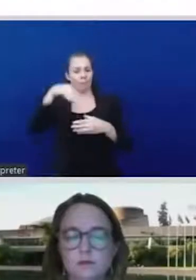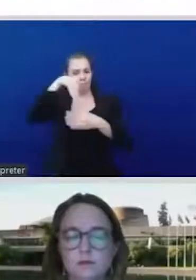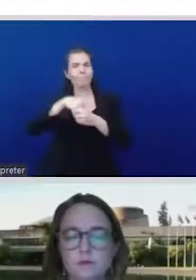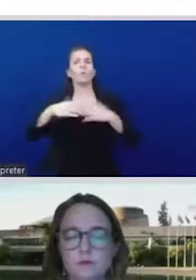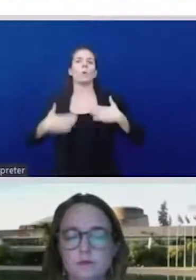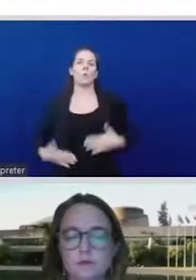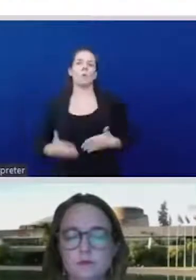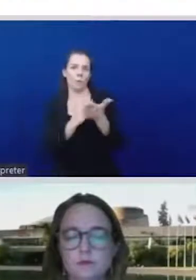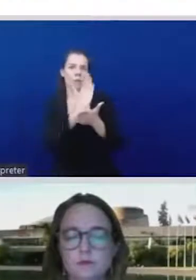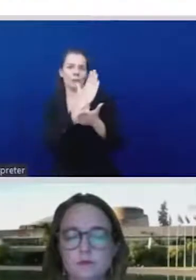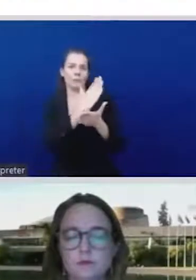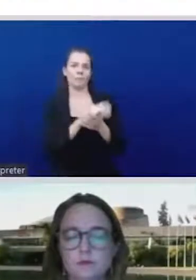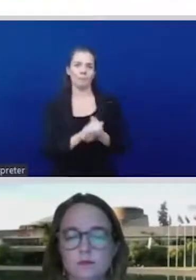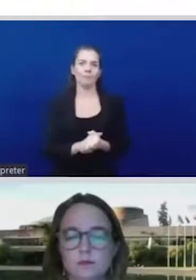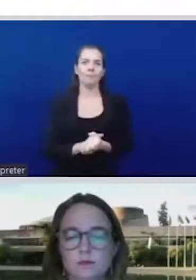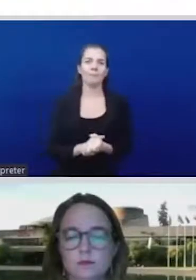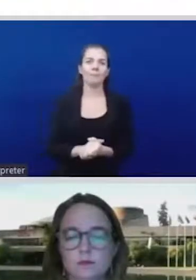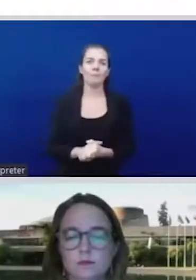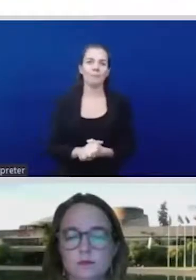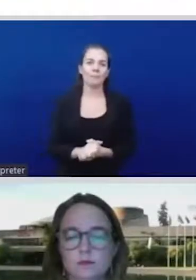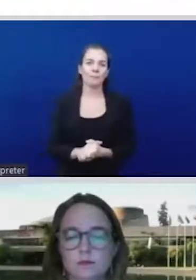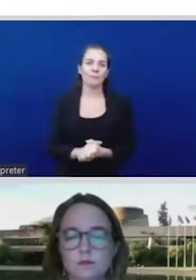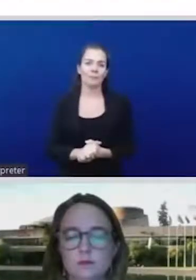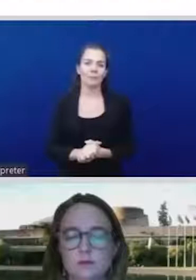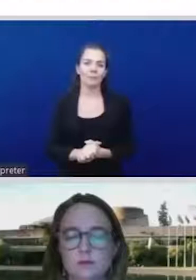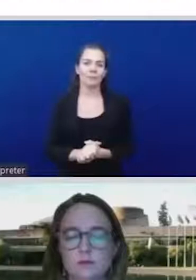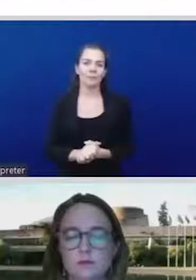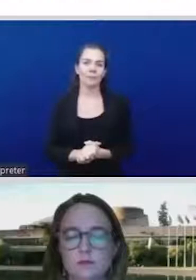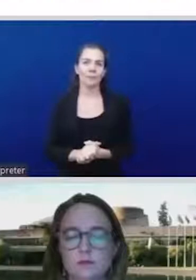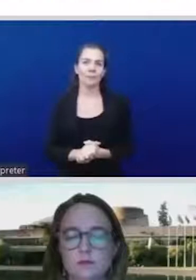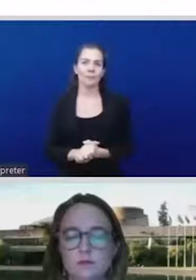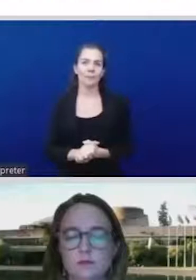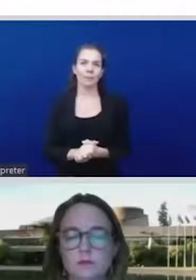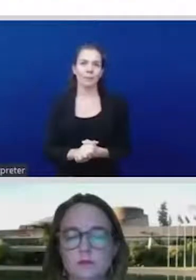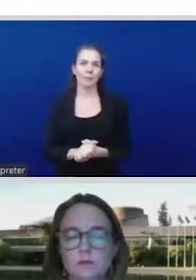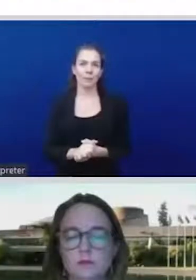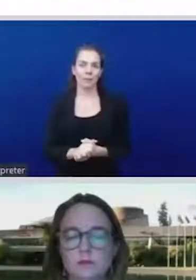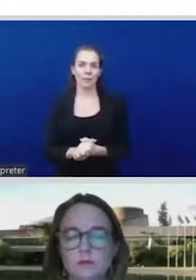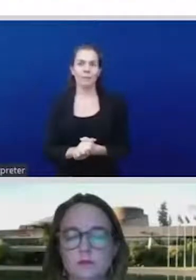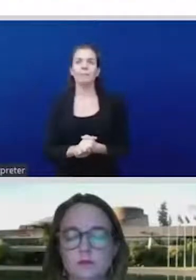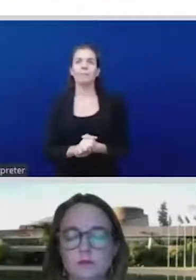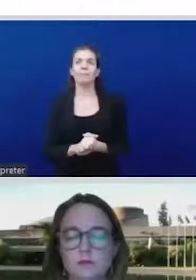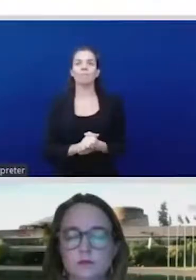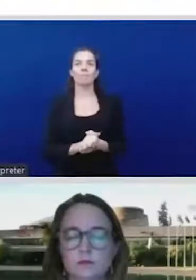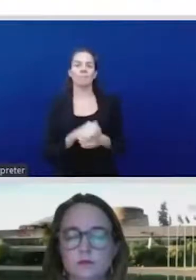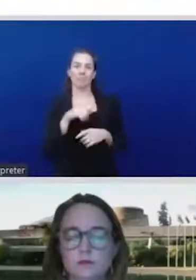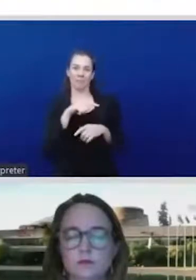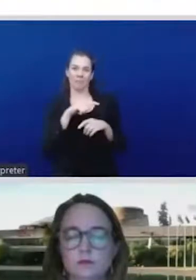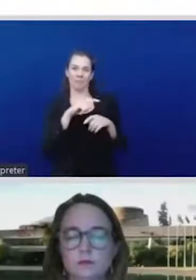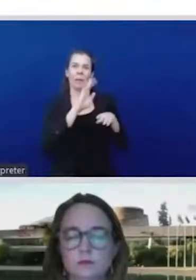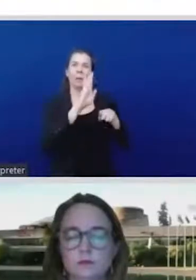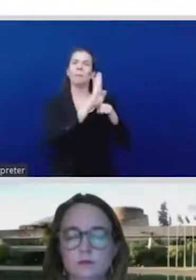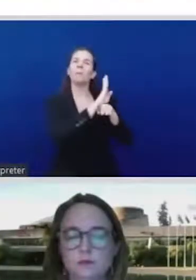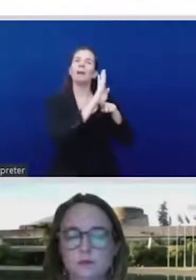on human rights and business, which contain three main pillows, protect, respect and remedies. These